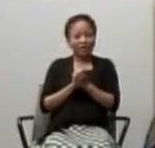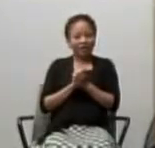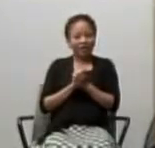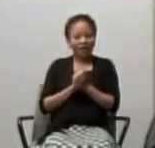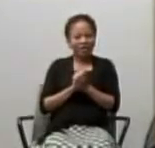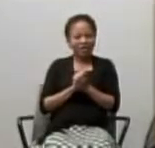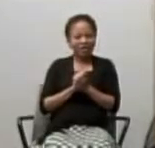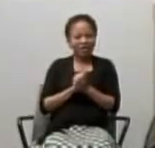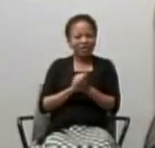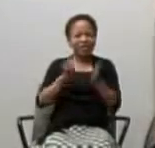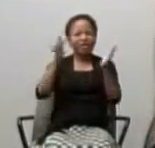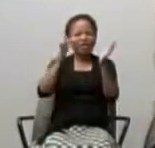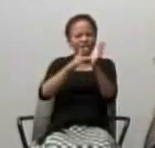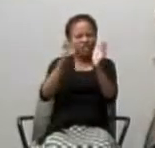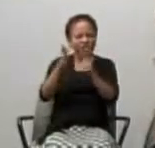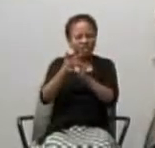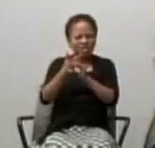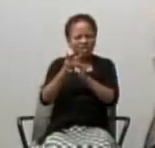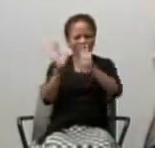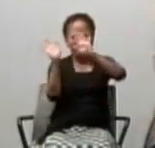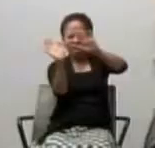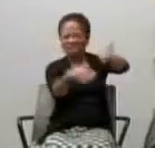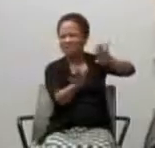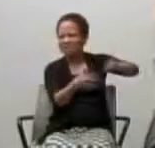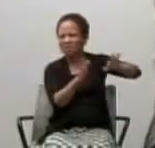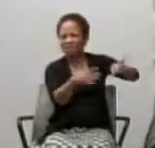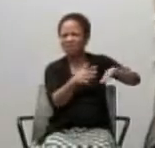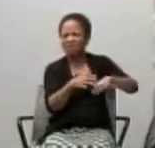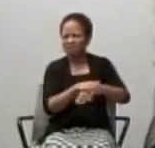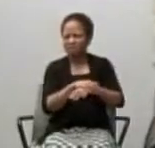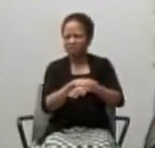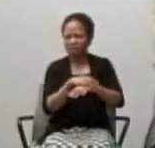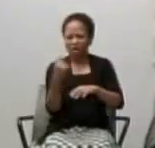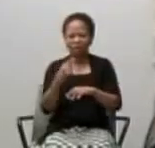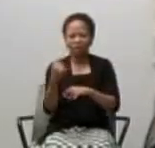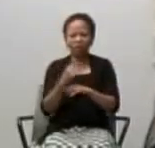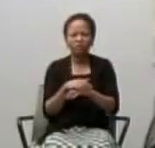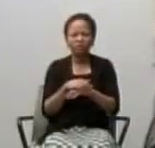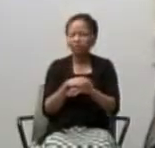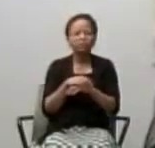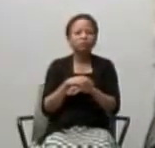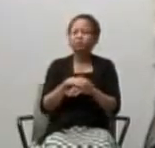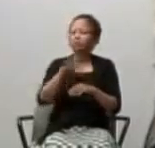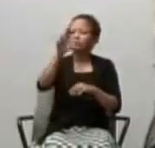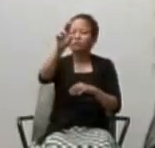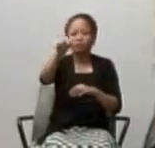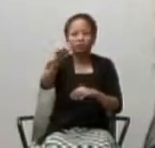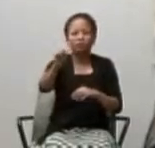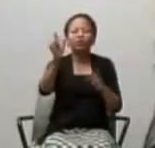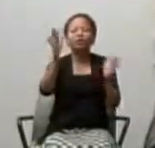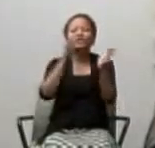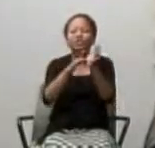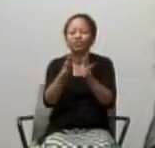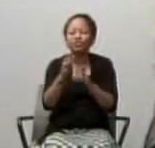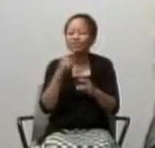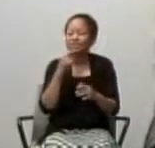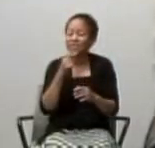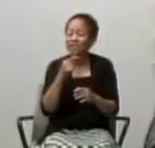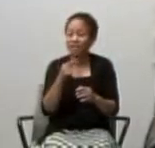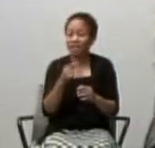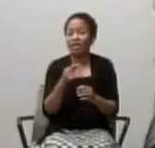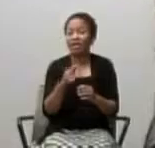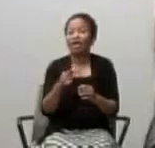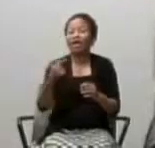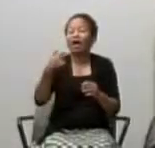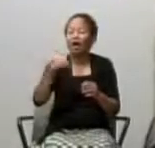But not leaving us alone. Not leaving us abandoned. But saying to his disciples, he says to us,